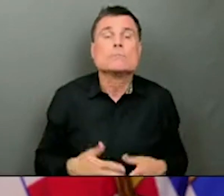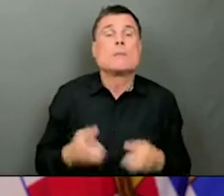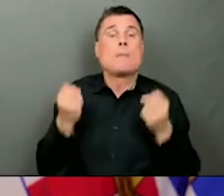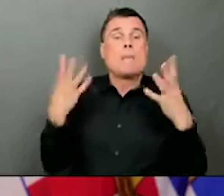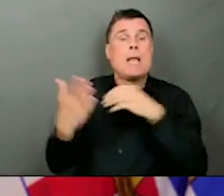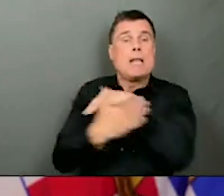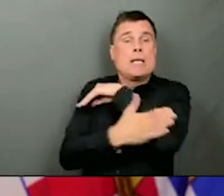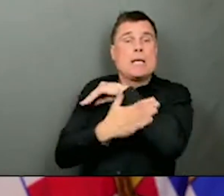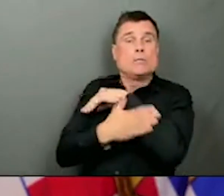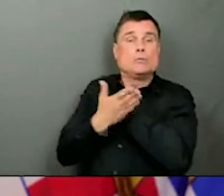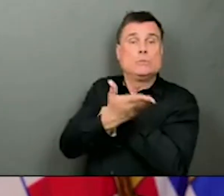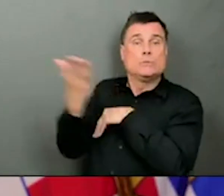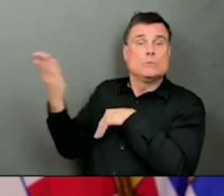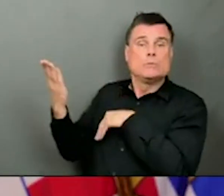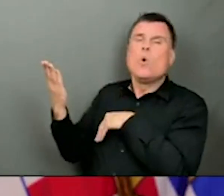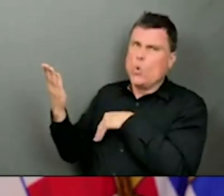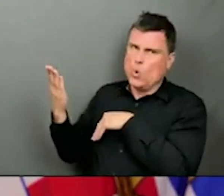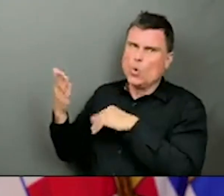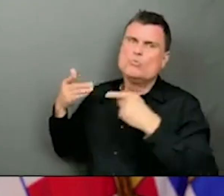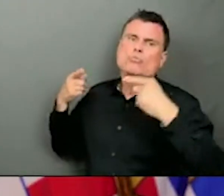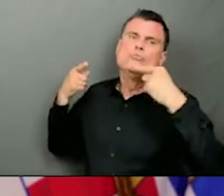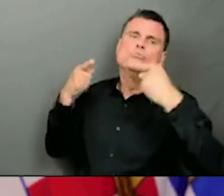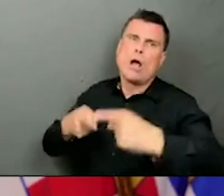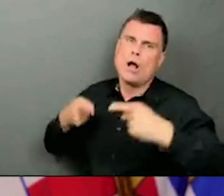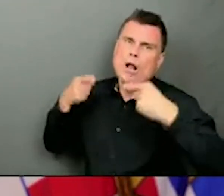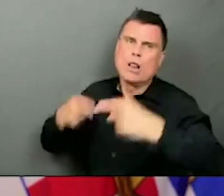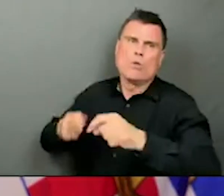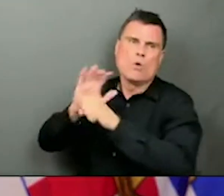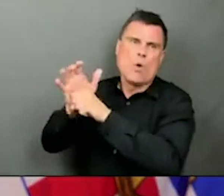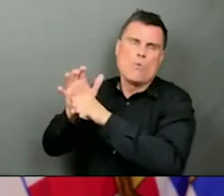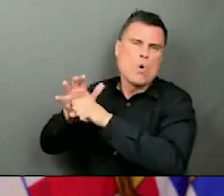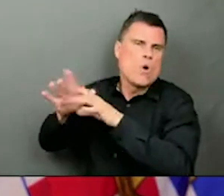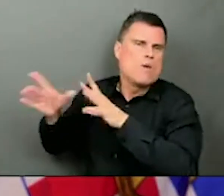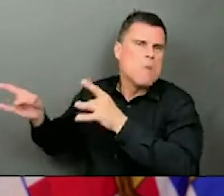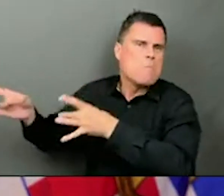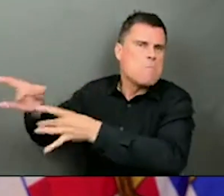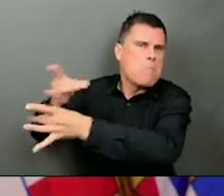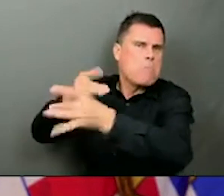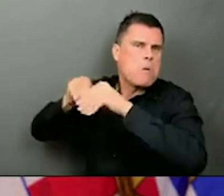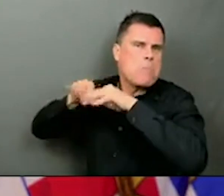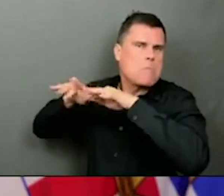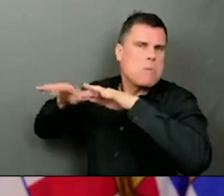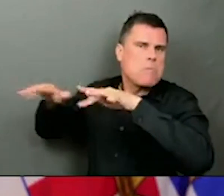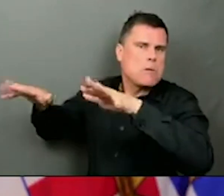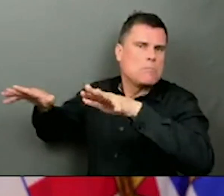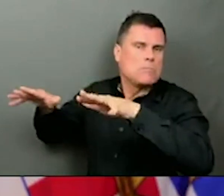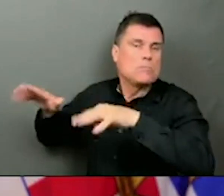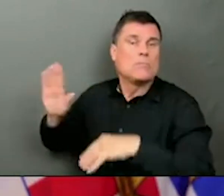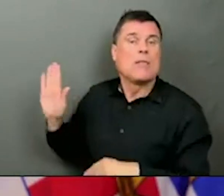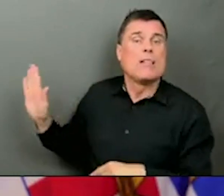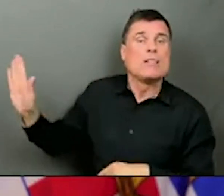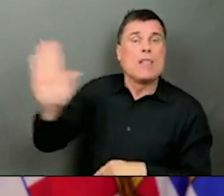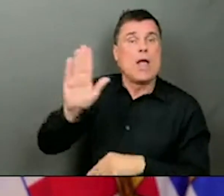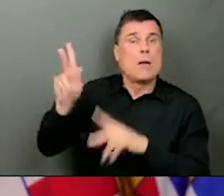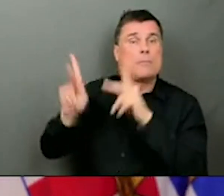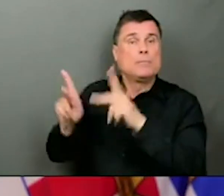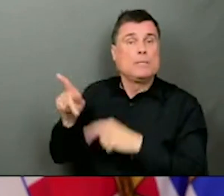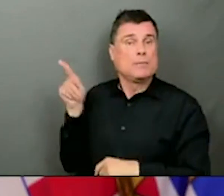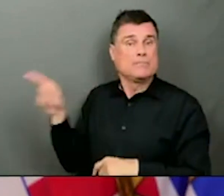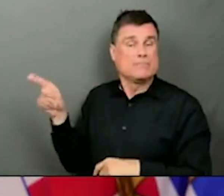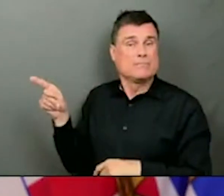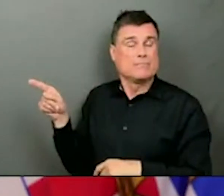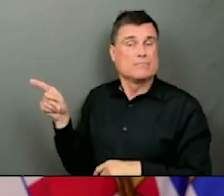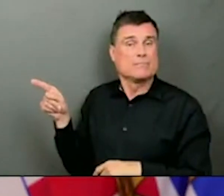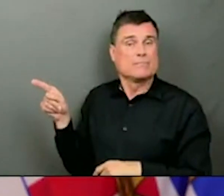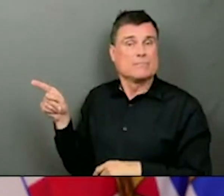a larger proportion of that community. And providing protection to the whole community or to the large multigenerational families or